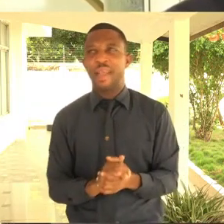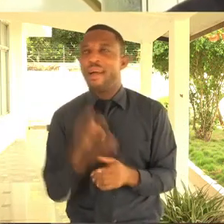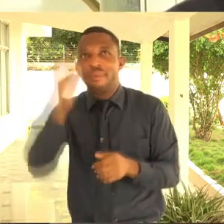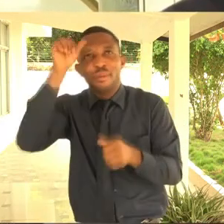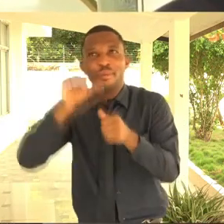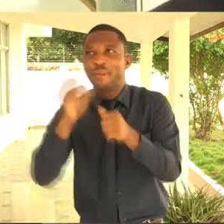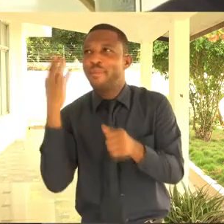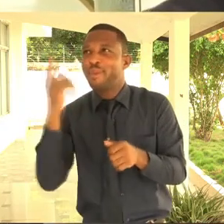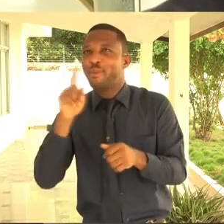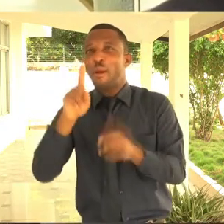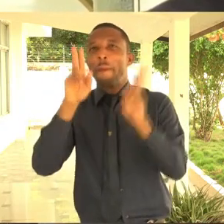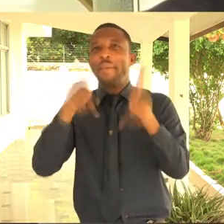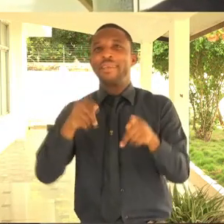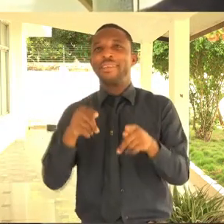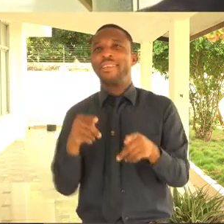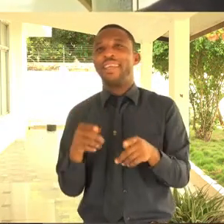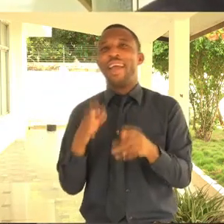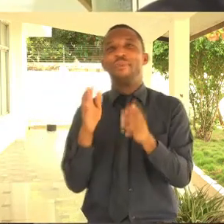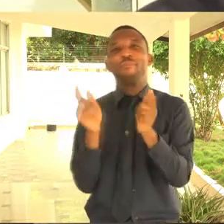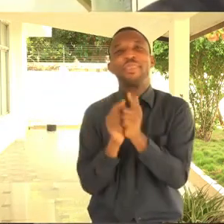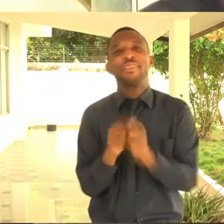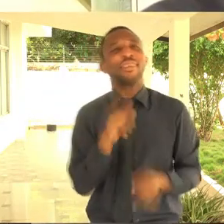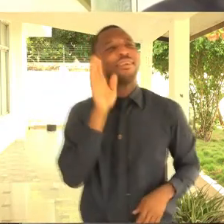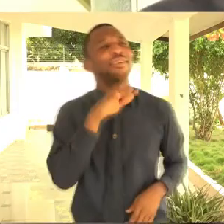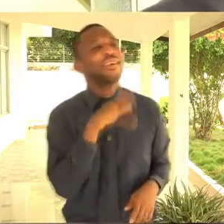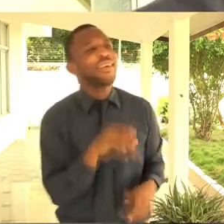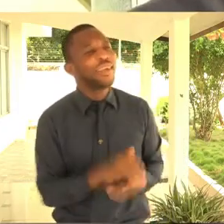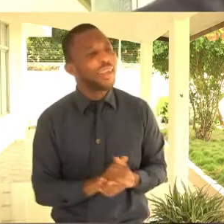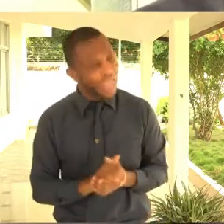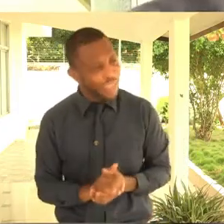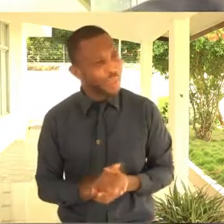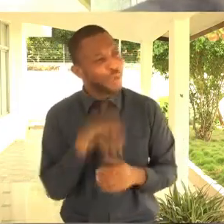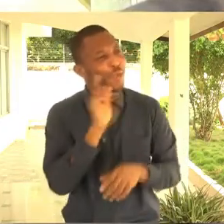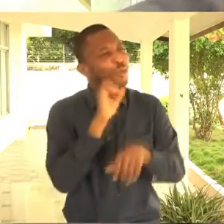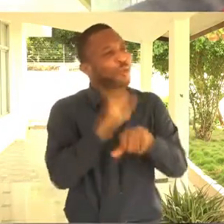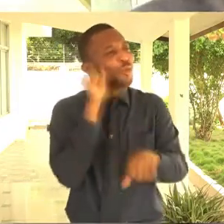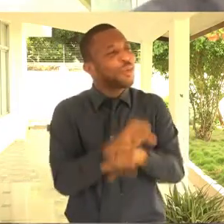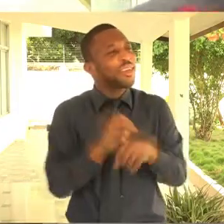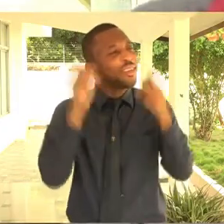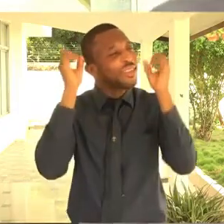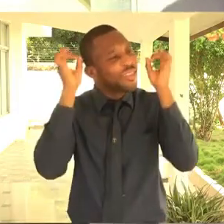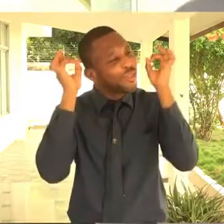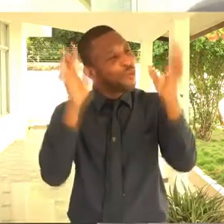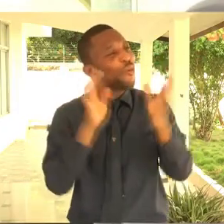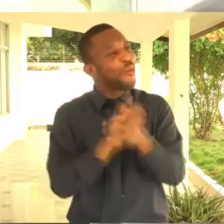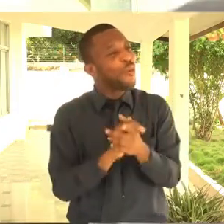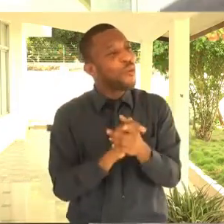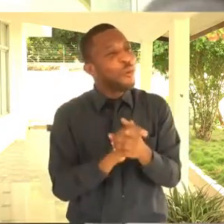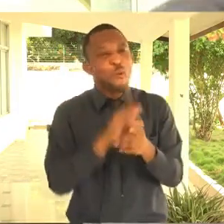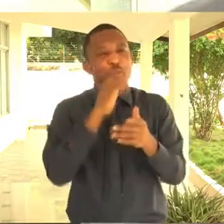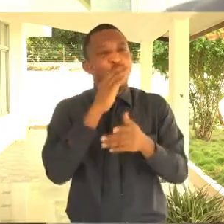I said, Charlie, where are they? You know they hear what they're happening. I said, what? said, ah! Charlie, your work,